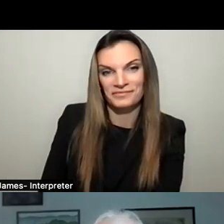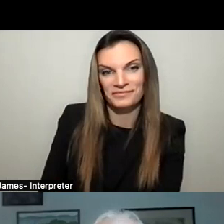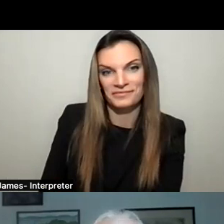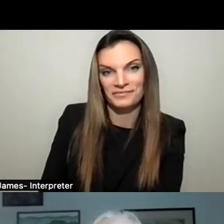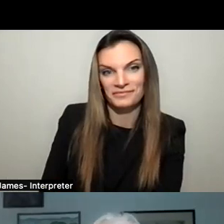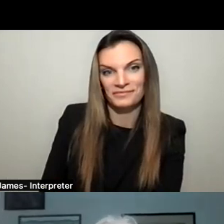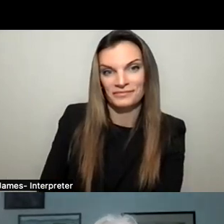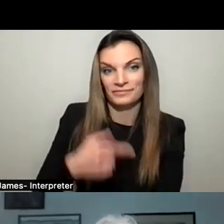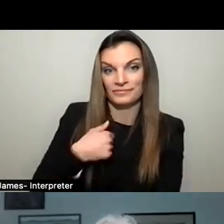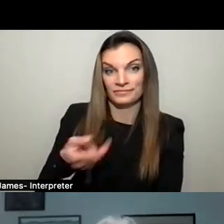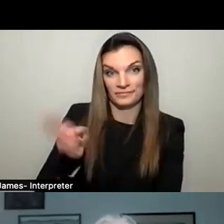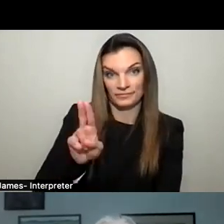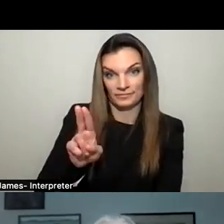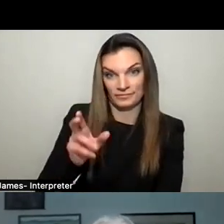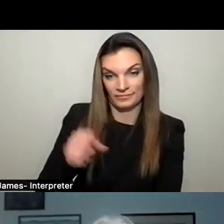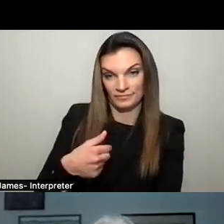Um,